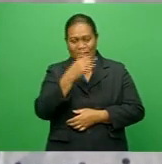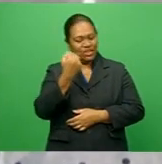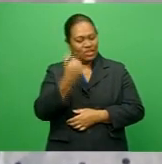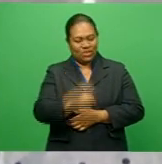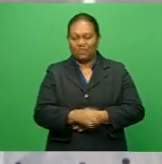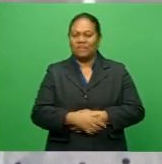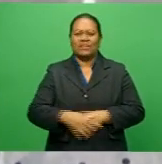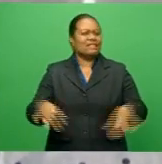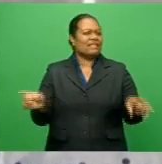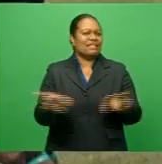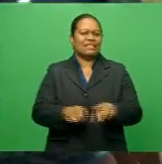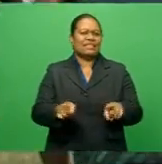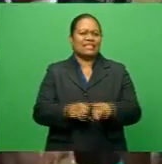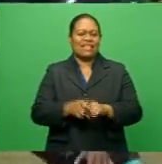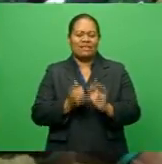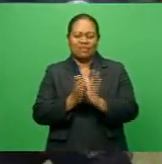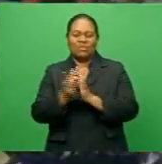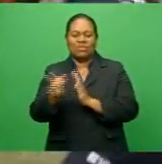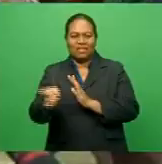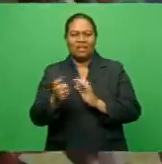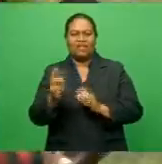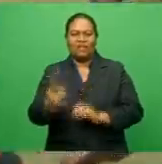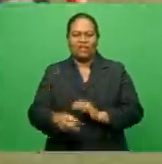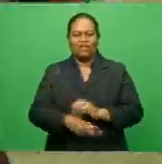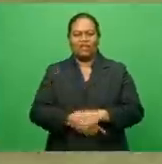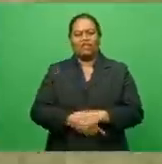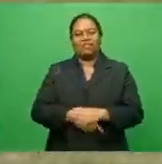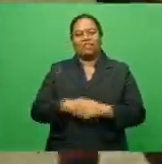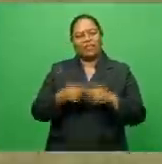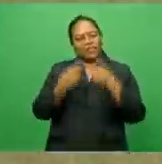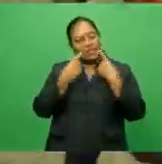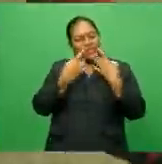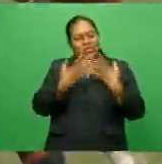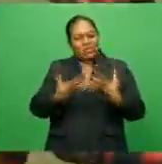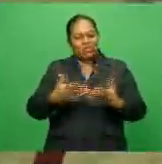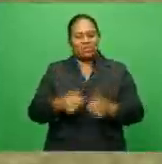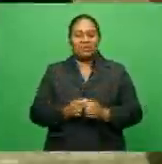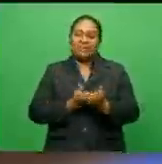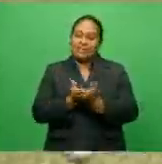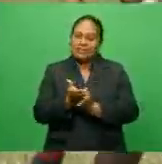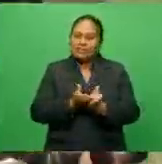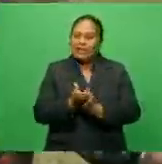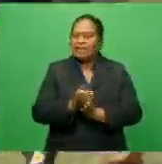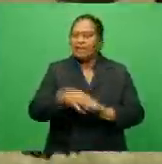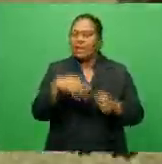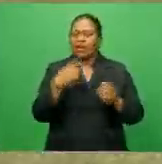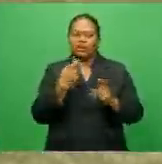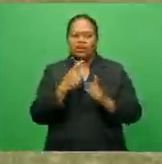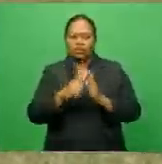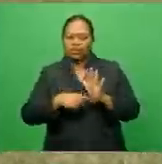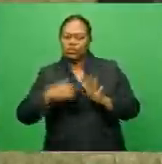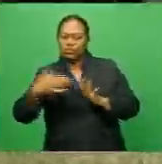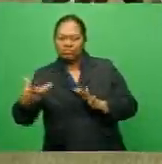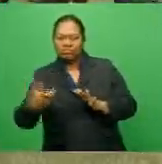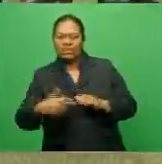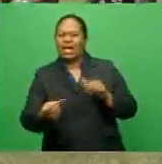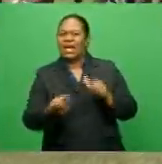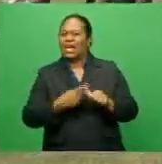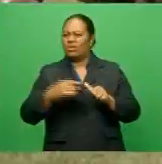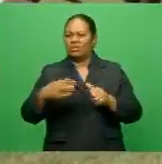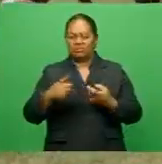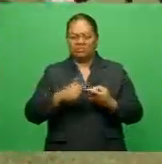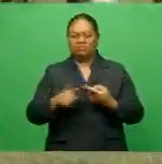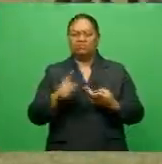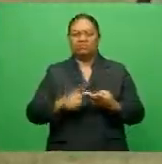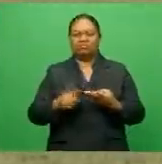do exactly the same thing, and that's what I'm looking for. The Ramsami Ami Green side boasts the services of reps Choswawa, Kurnambili, Alusio Ndoba and